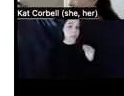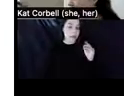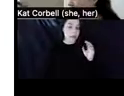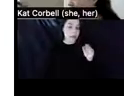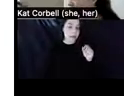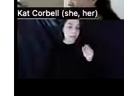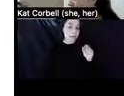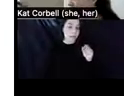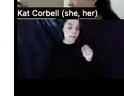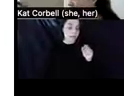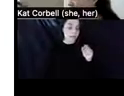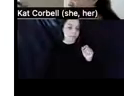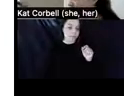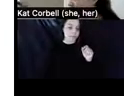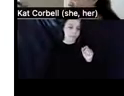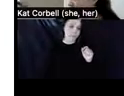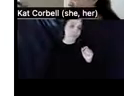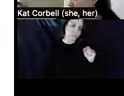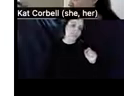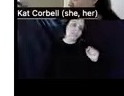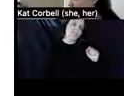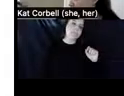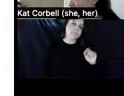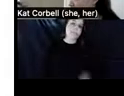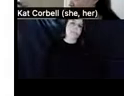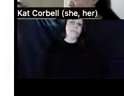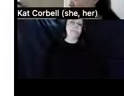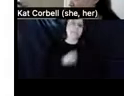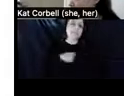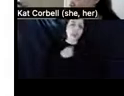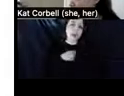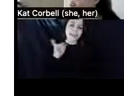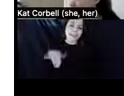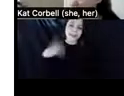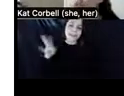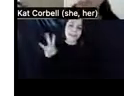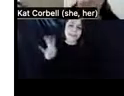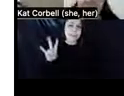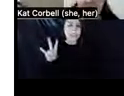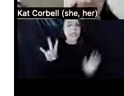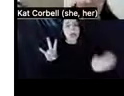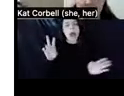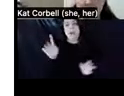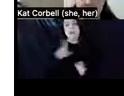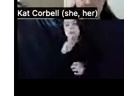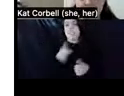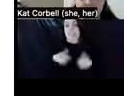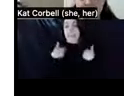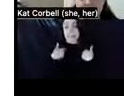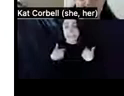Let's see. And that's the 17th. Sorry. Uh, reality. Uh, let's see many